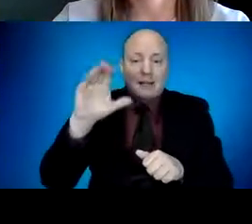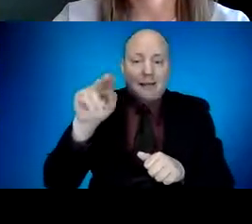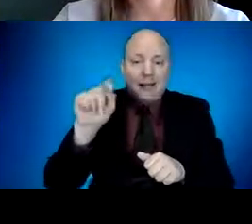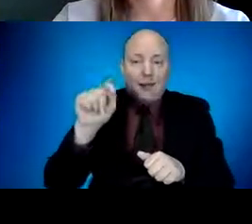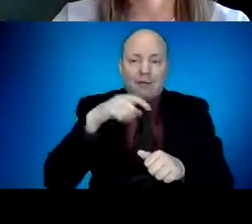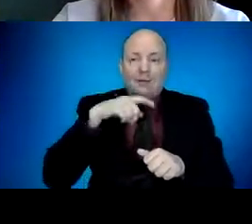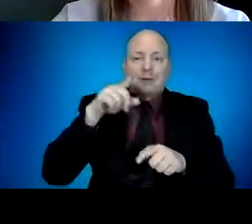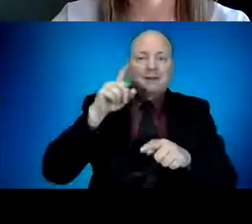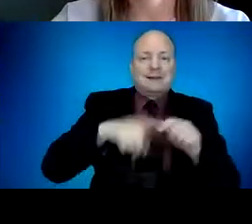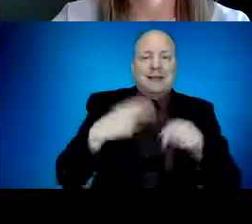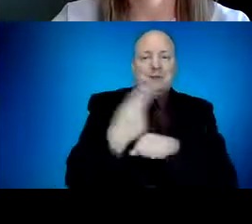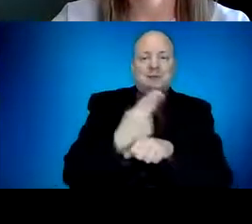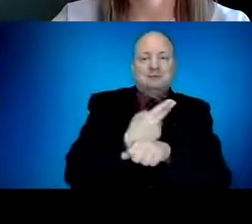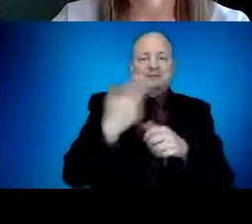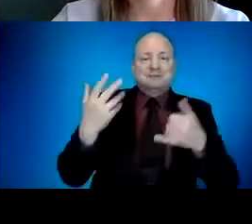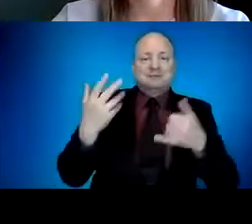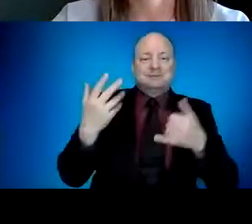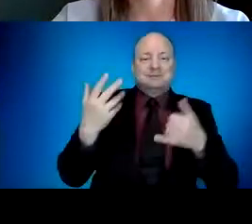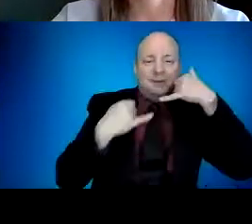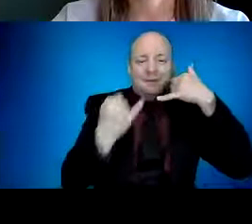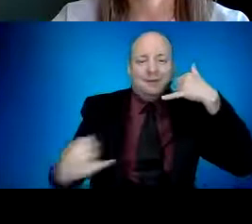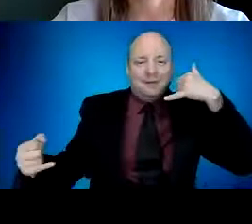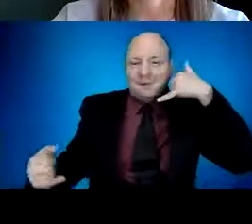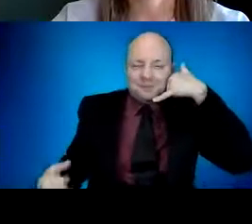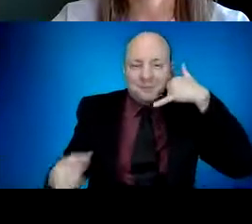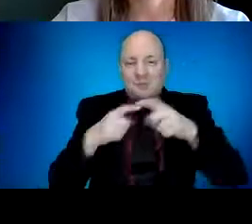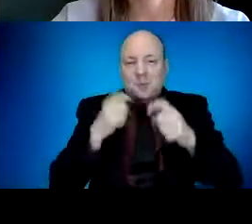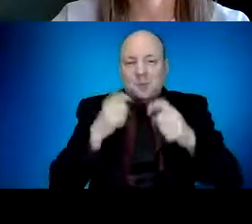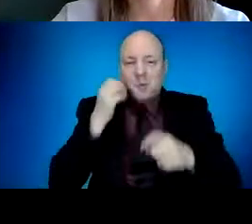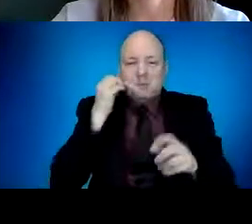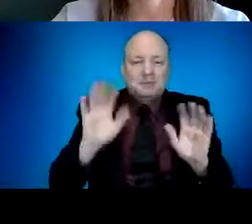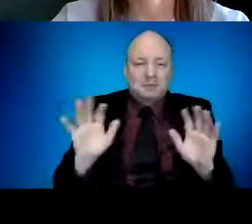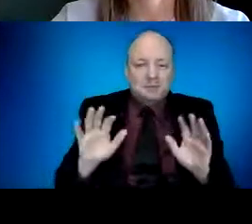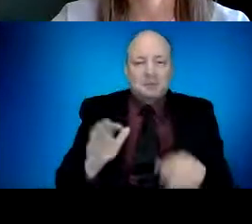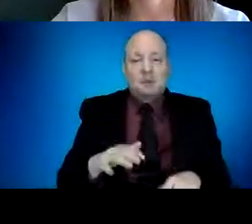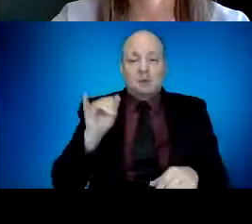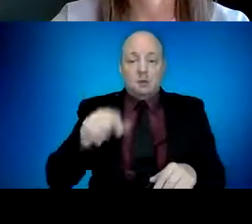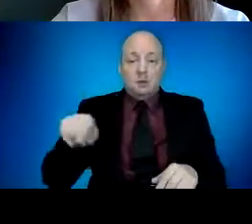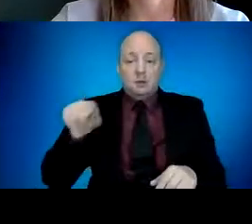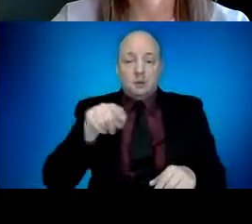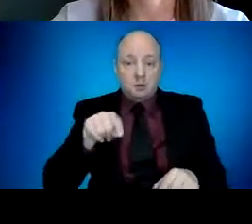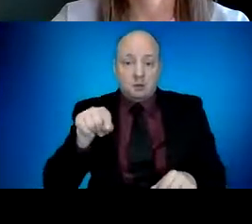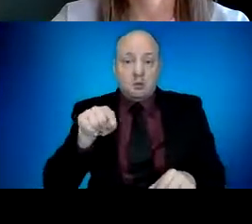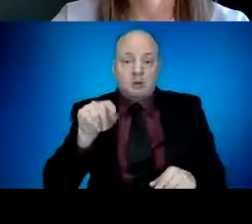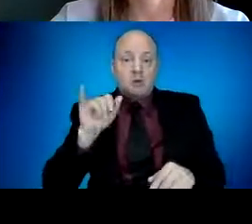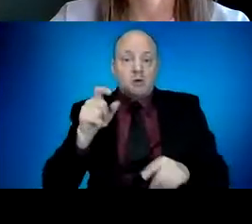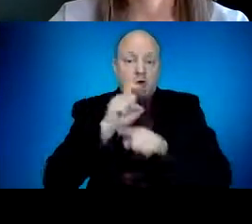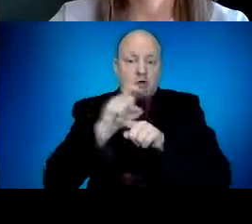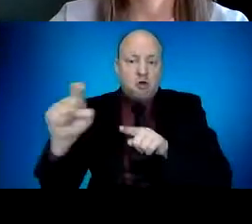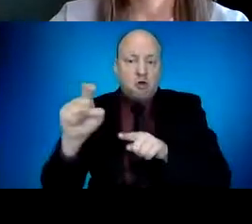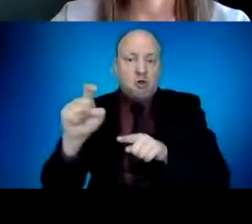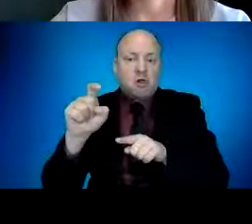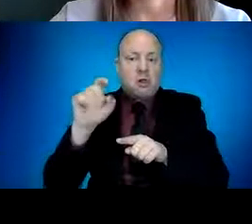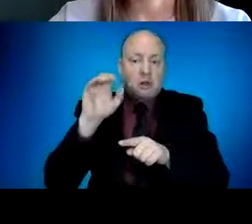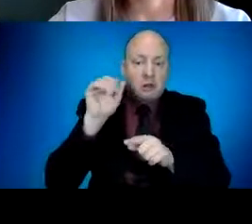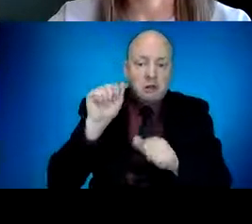Anyone whose preferred method of contact is a landline can continue to call 2-1-1 for vaccine information. As we come to the end of March, I'm